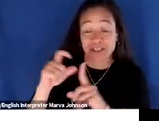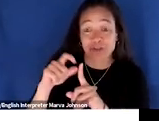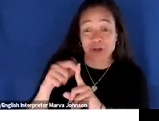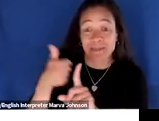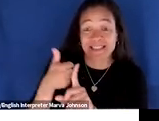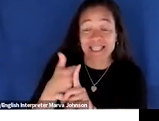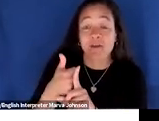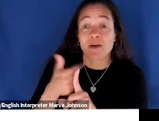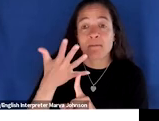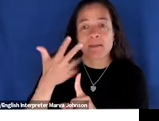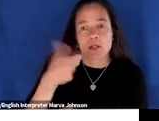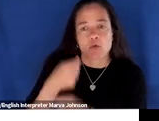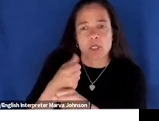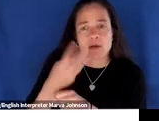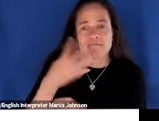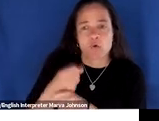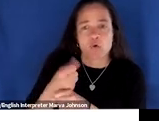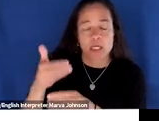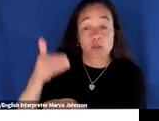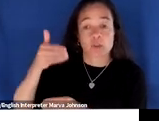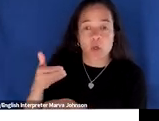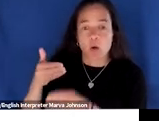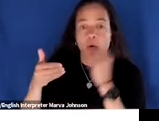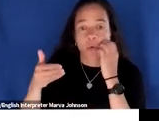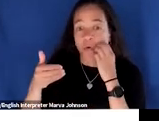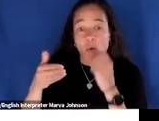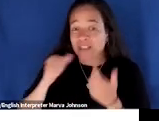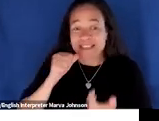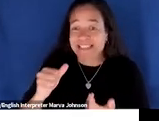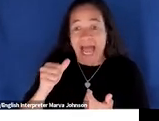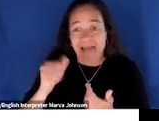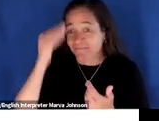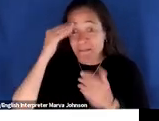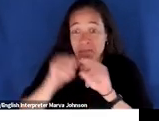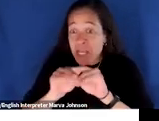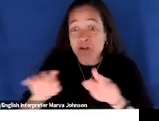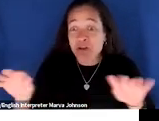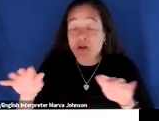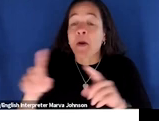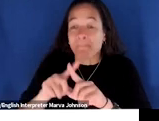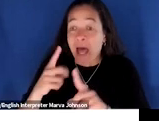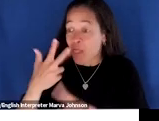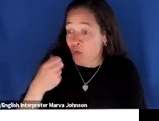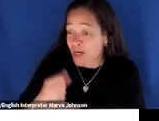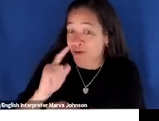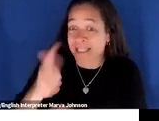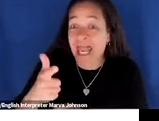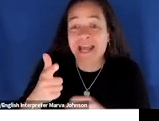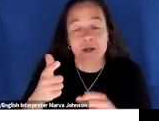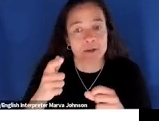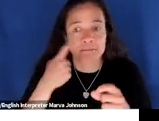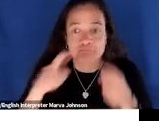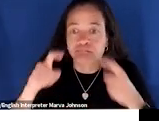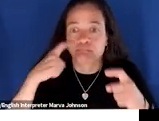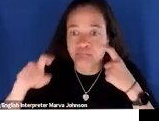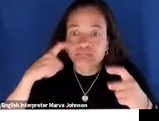than three or four years ago that term greenwashing was not a familiar term to most people and today it is um partly because of the media coverage